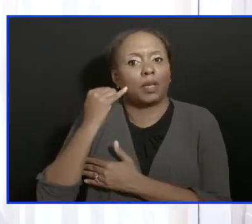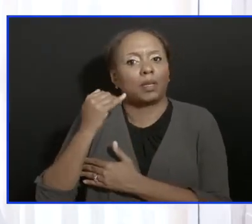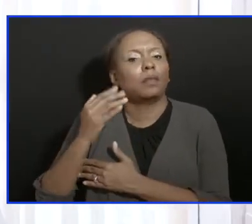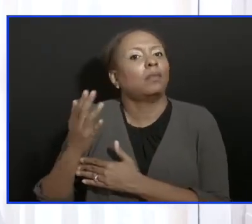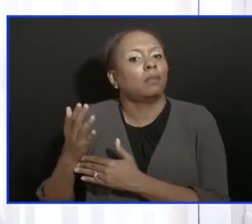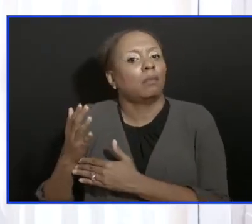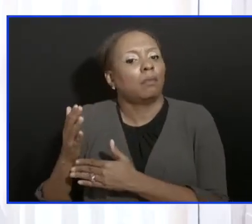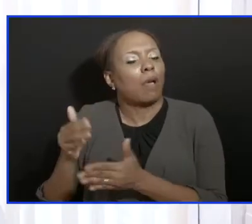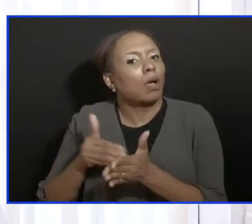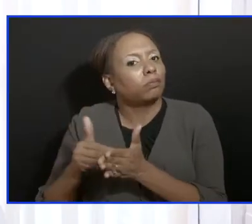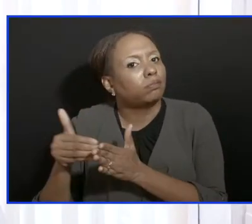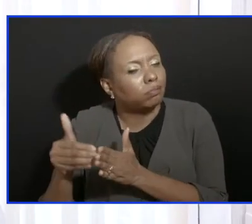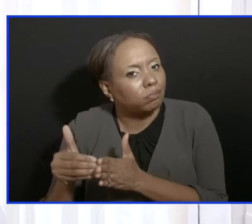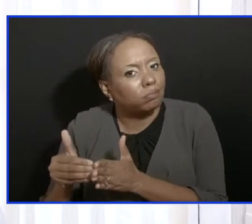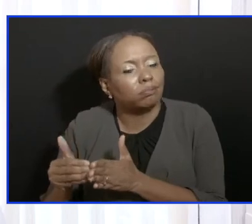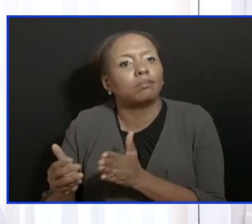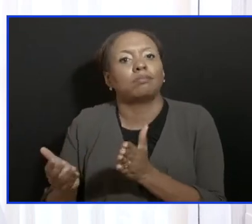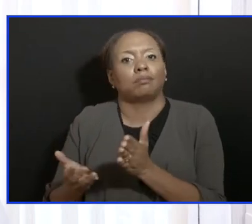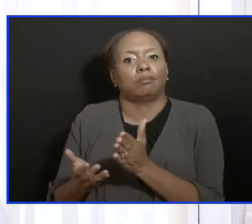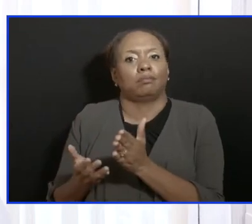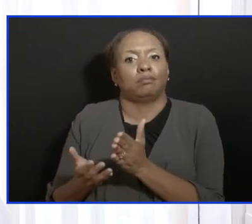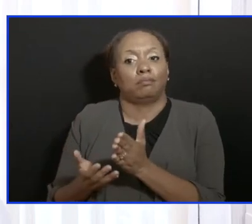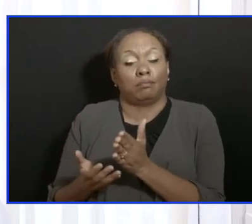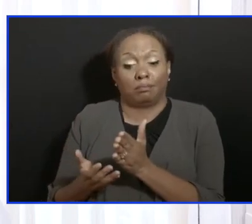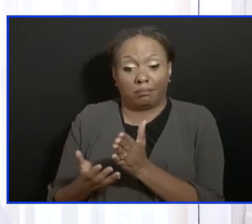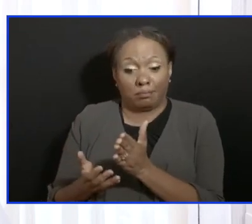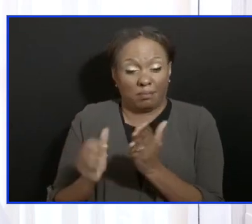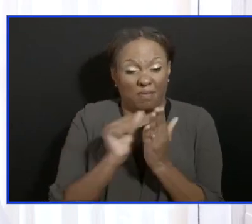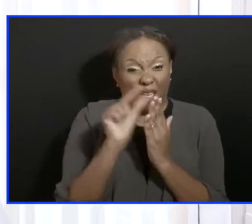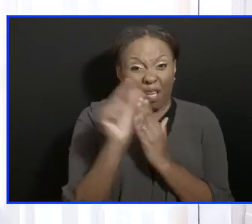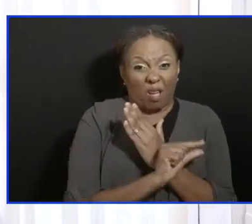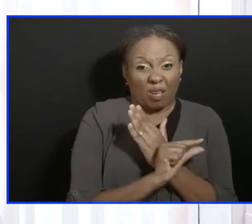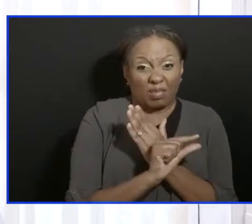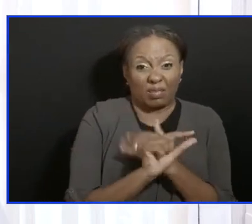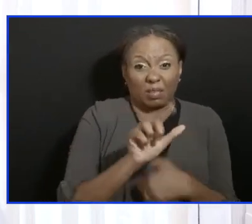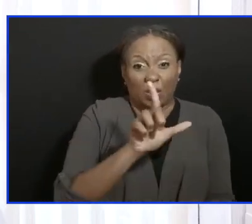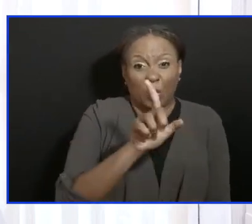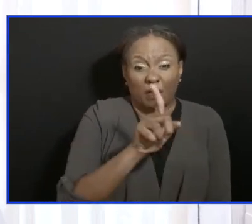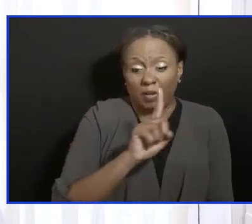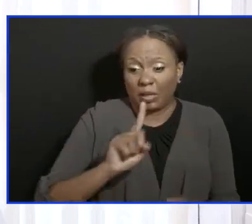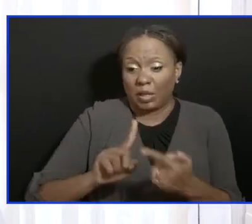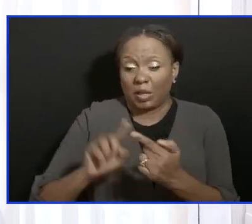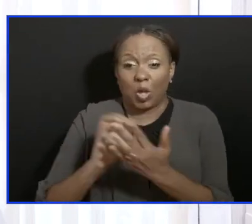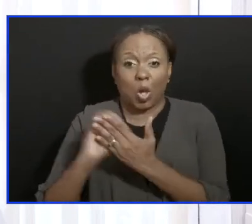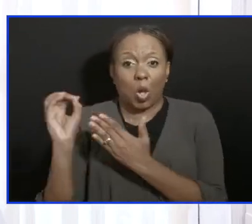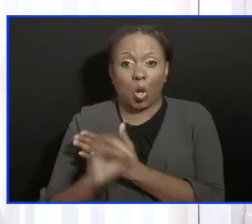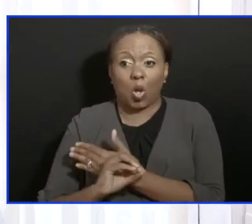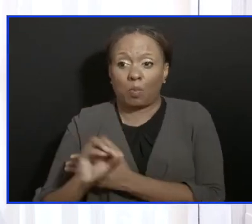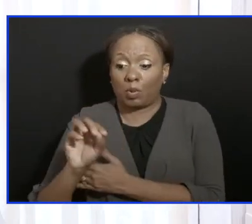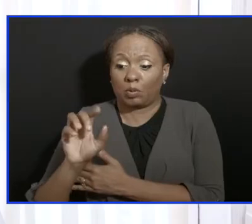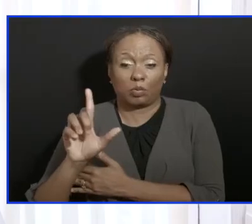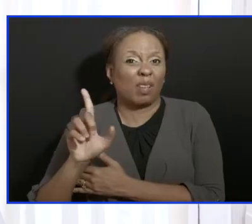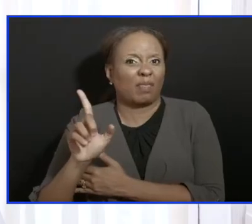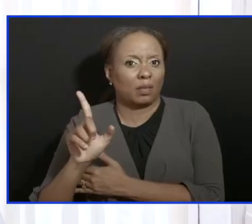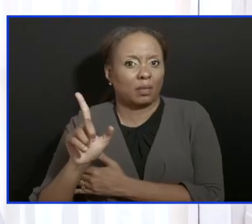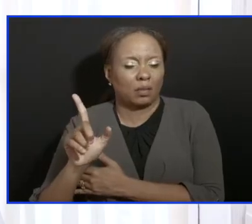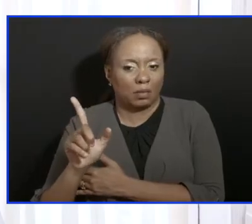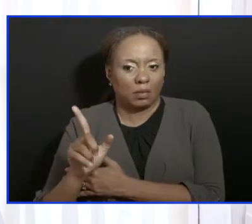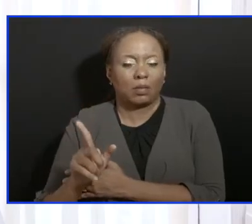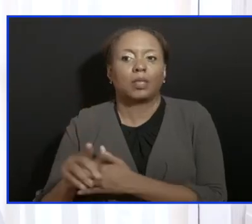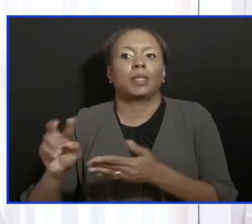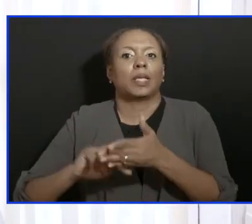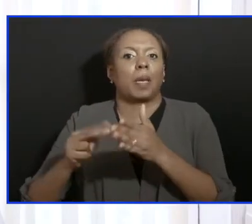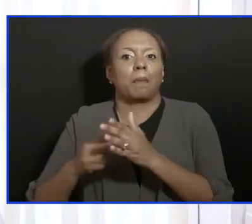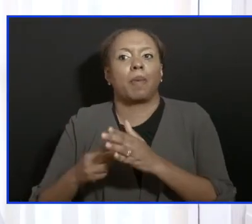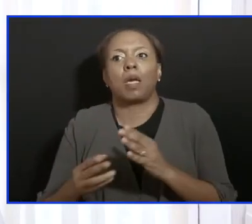if we simply repeat what we did between August 21st and October 21st, then we will be